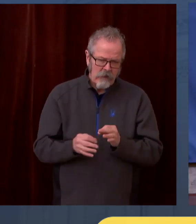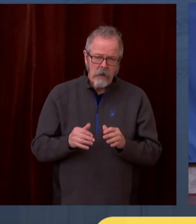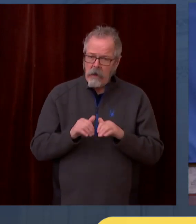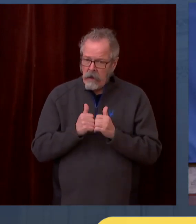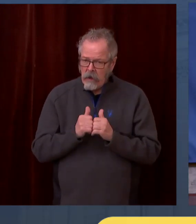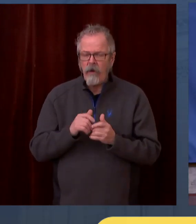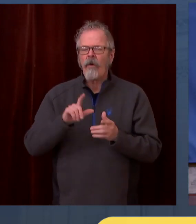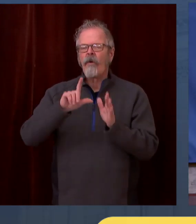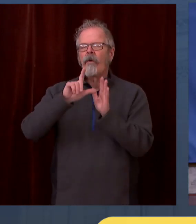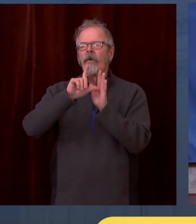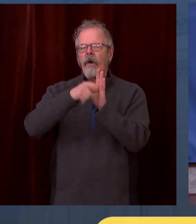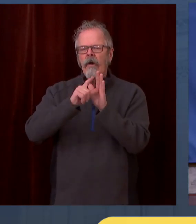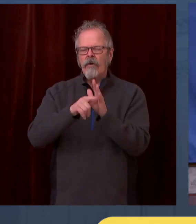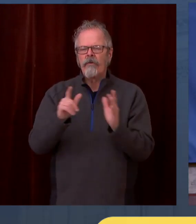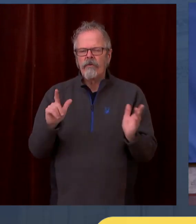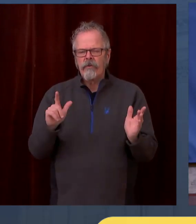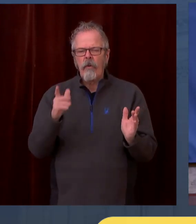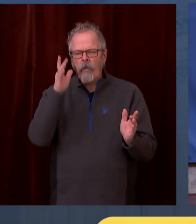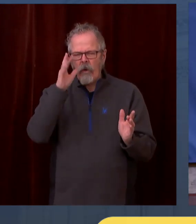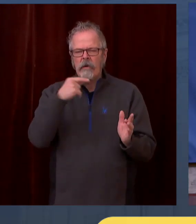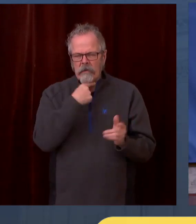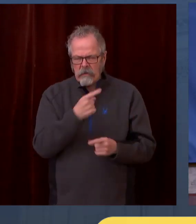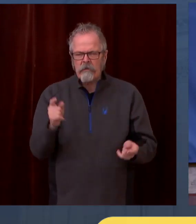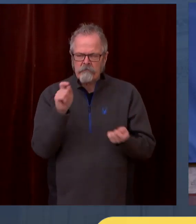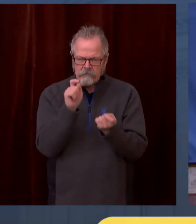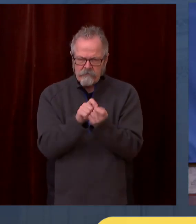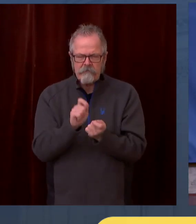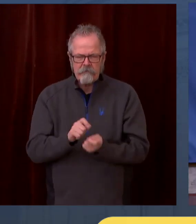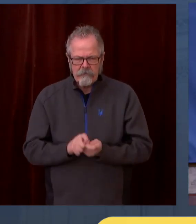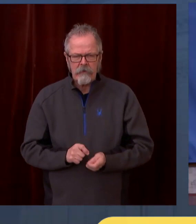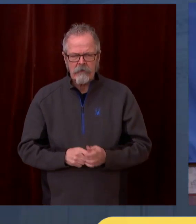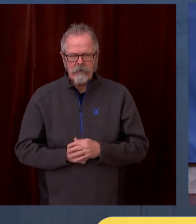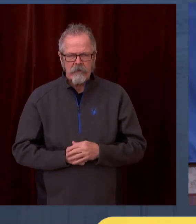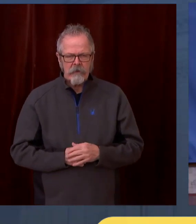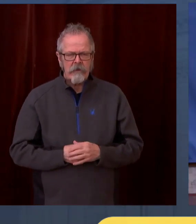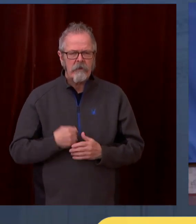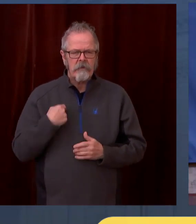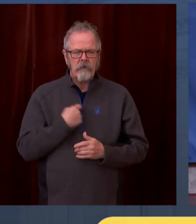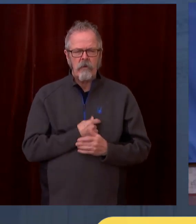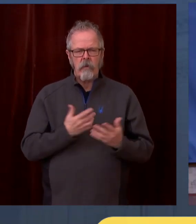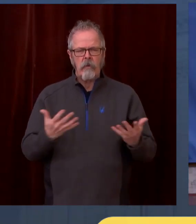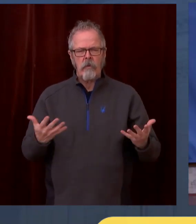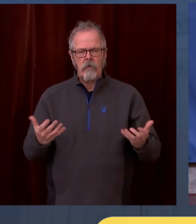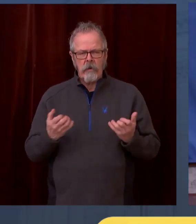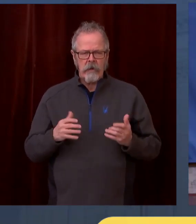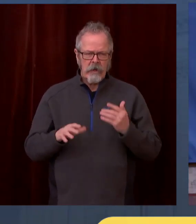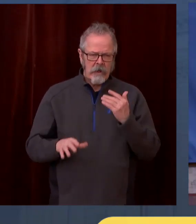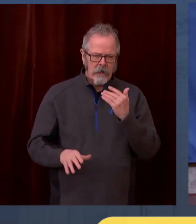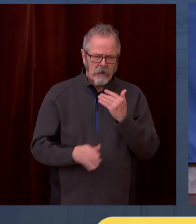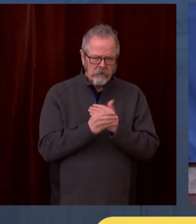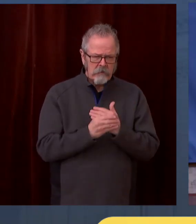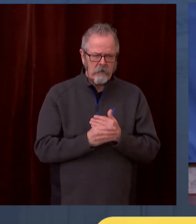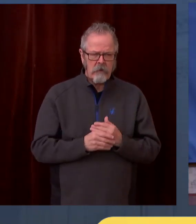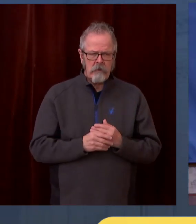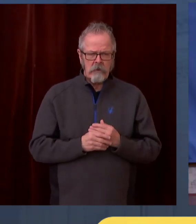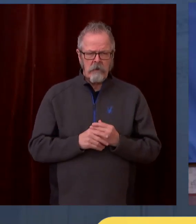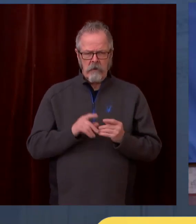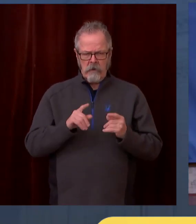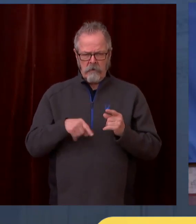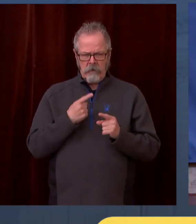tears, there are two issues about this. One is to prioritize those whose lives are really in jeopardy.